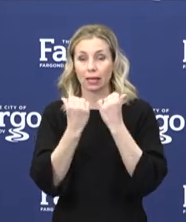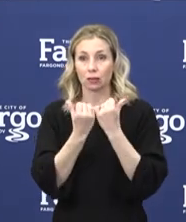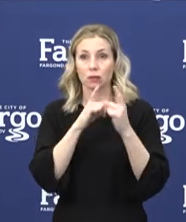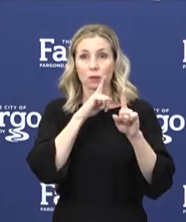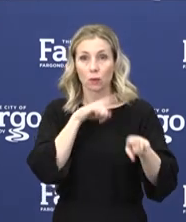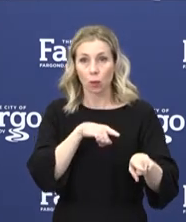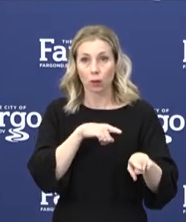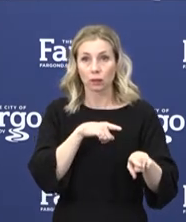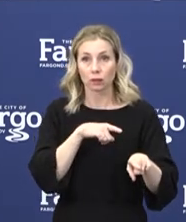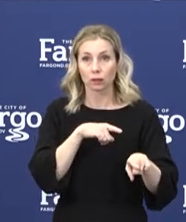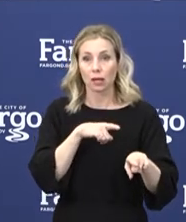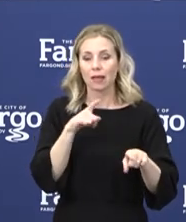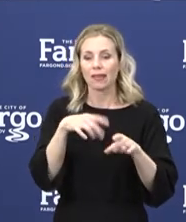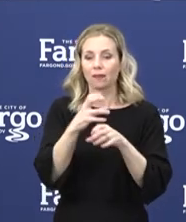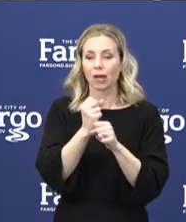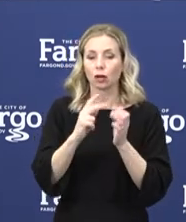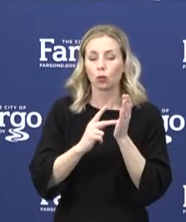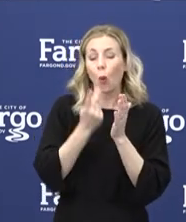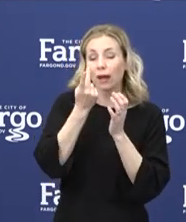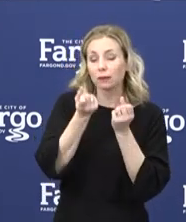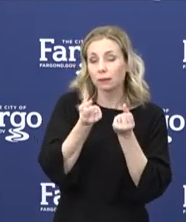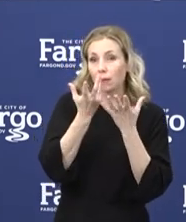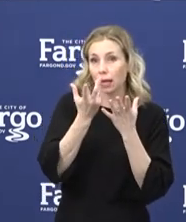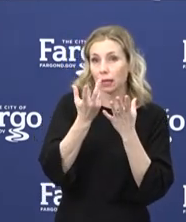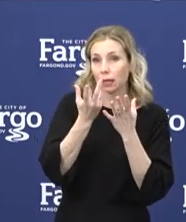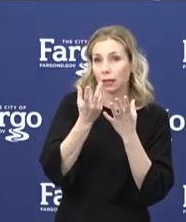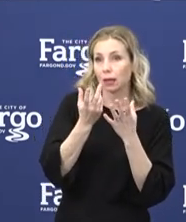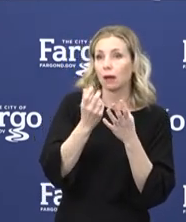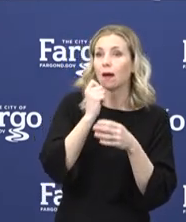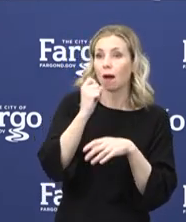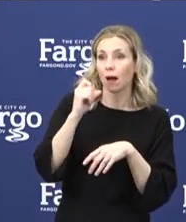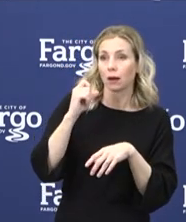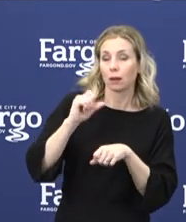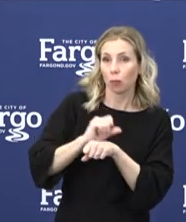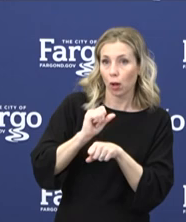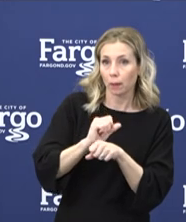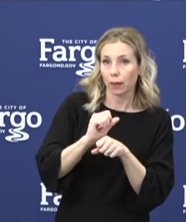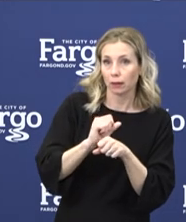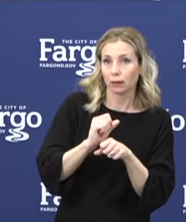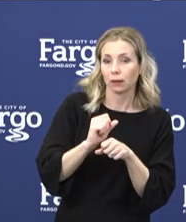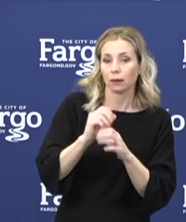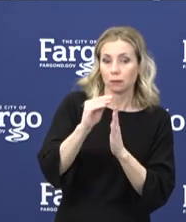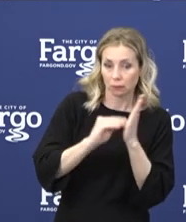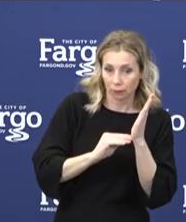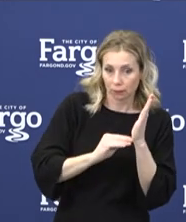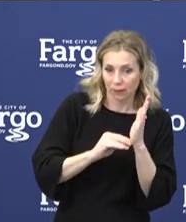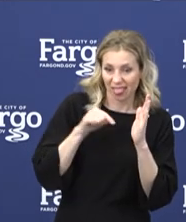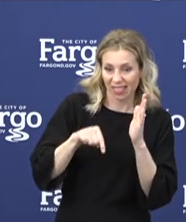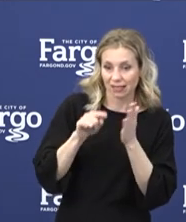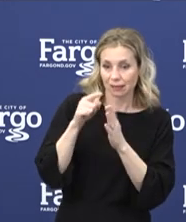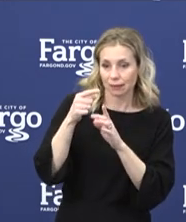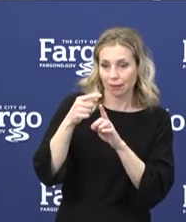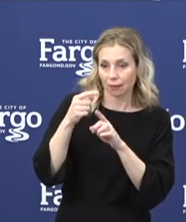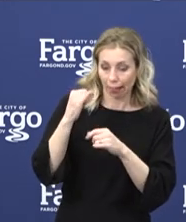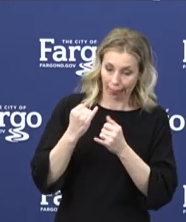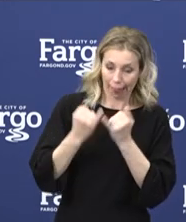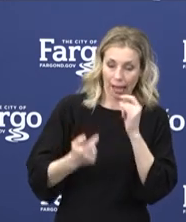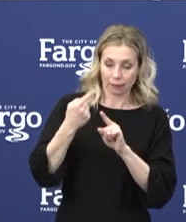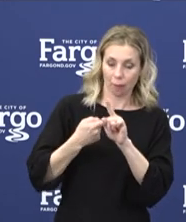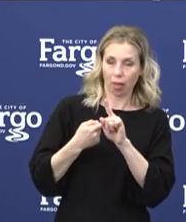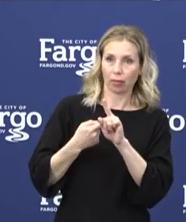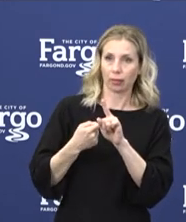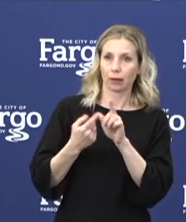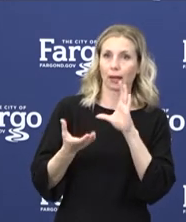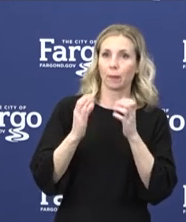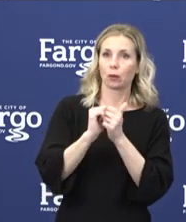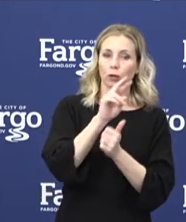received twice as many unemployment applications in the last month than in all of 2019. Approximately 219